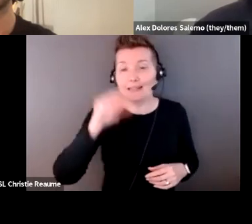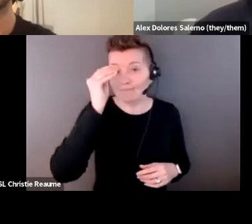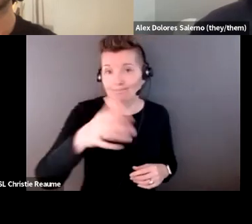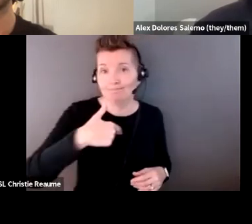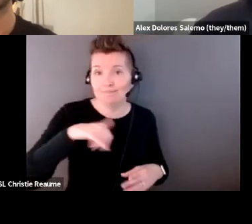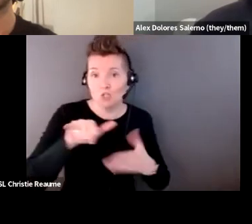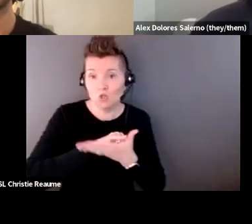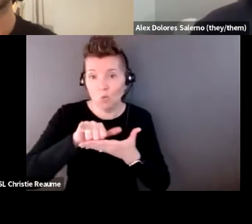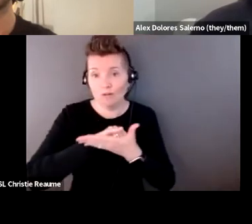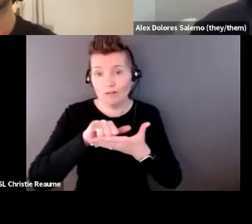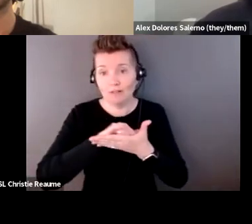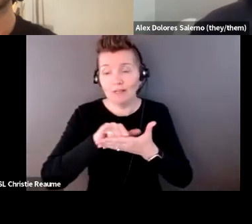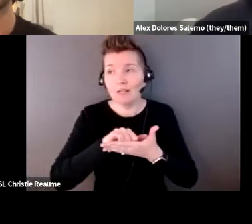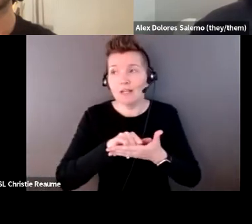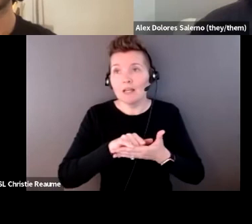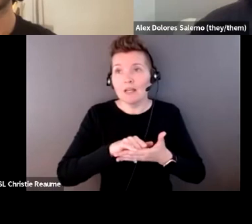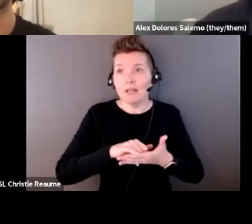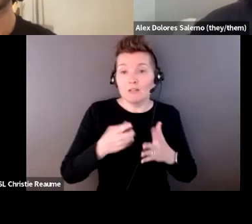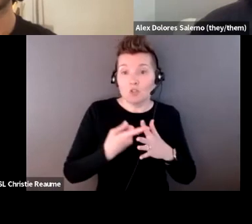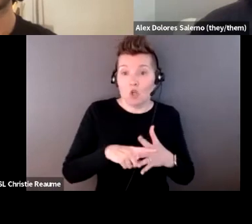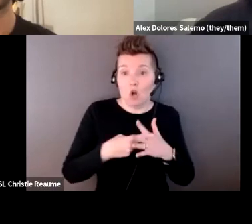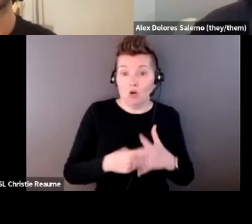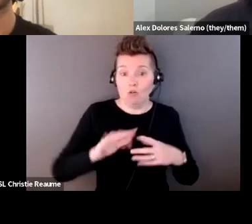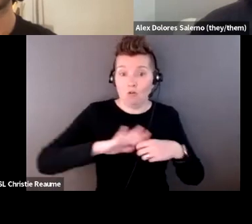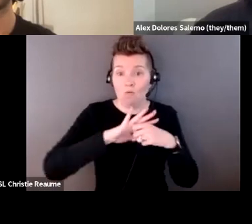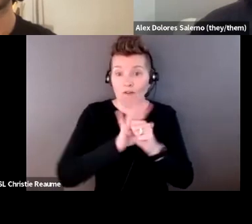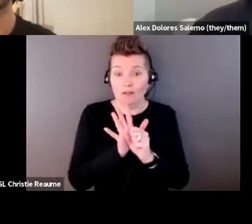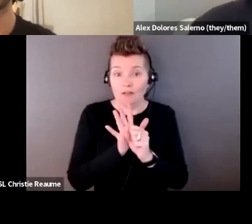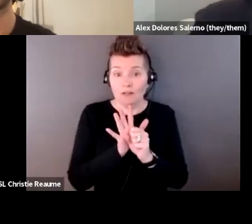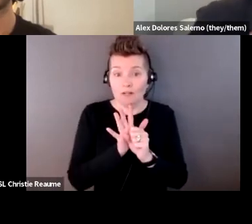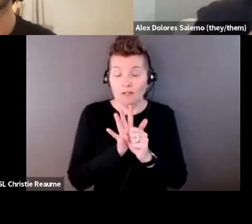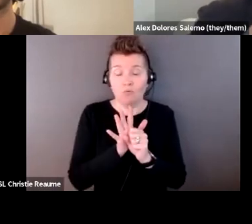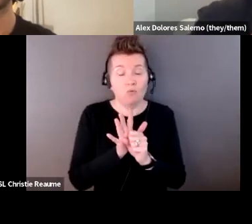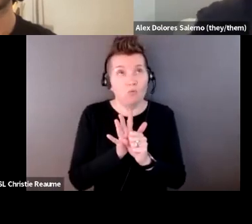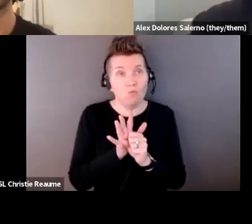in the beginning of COVID, it was very scary.